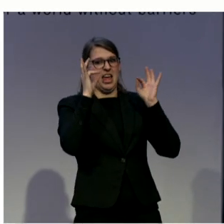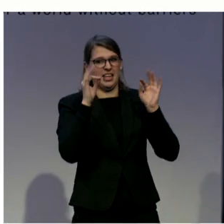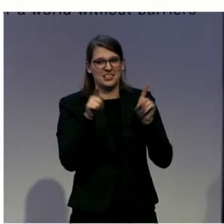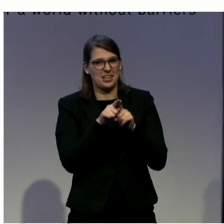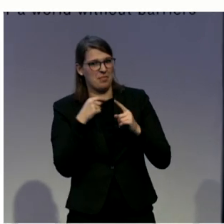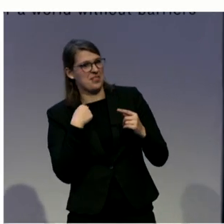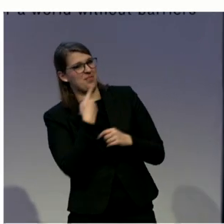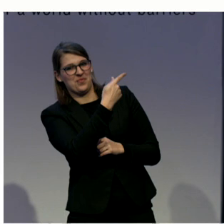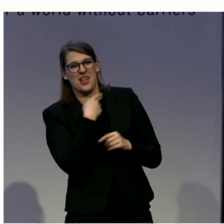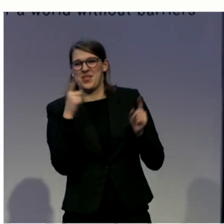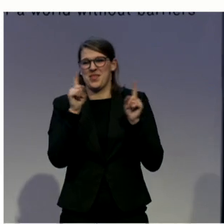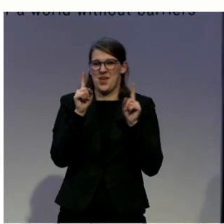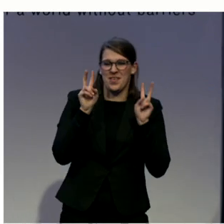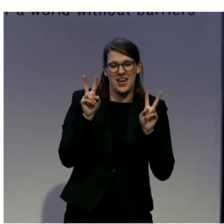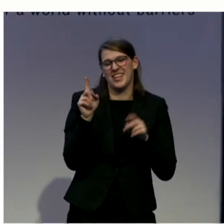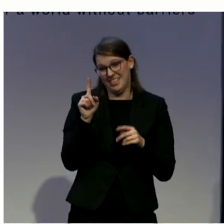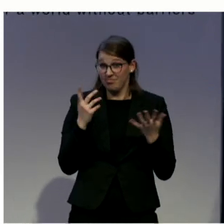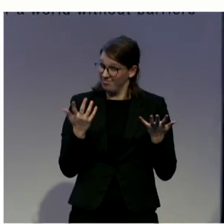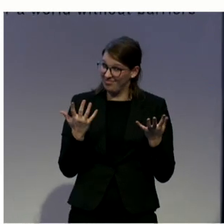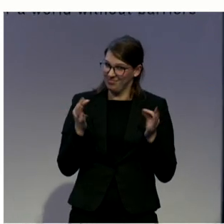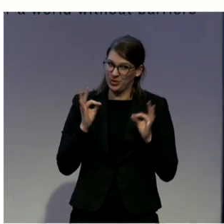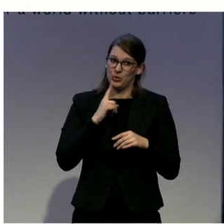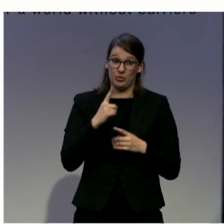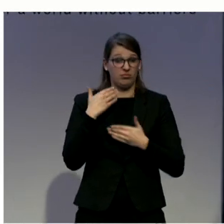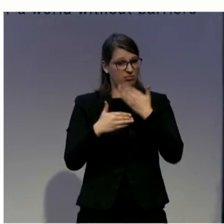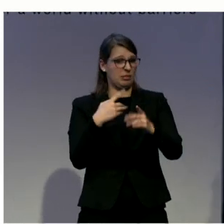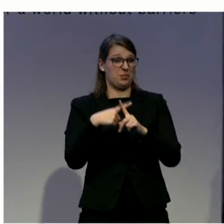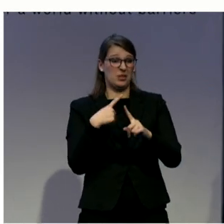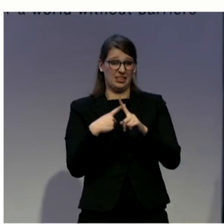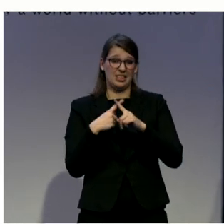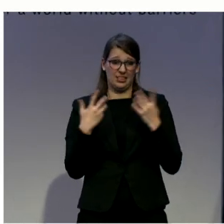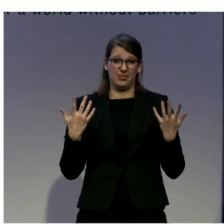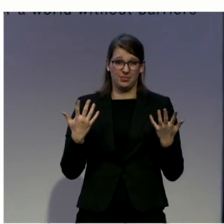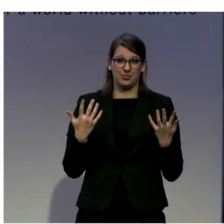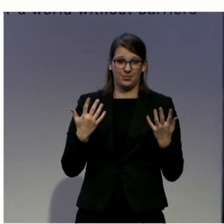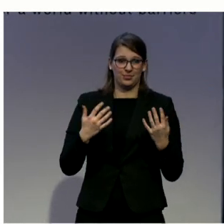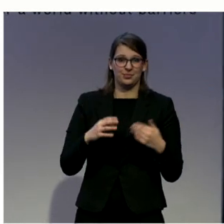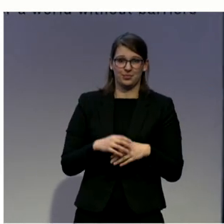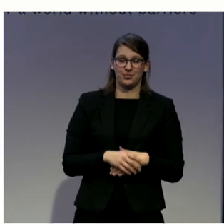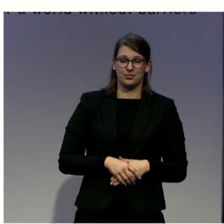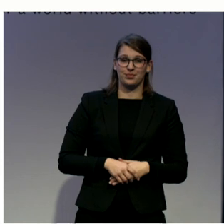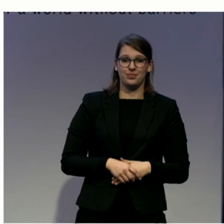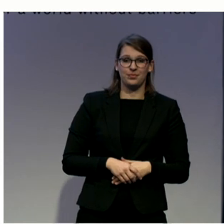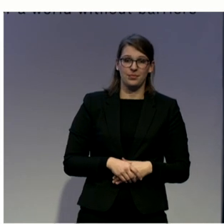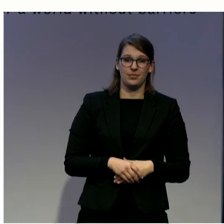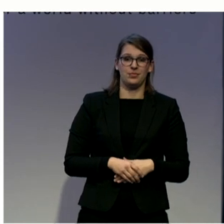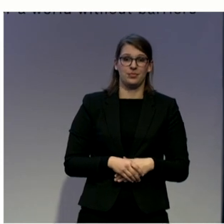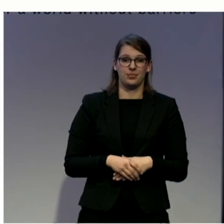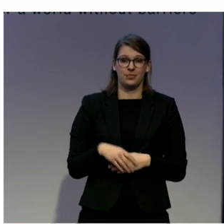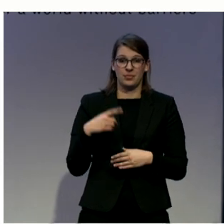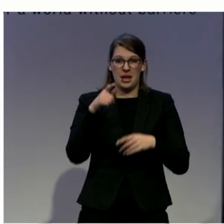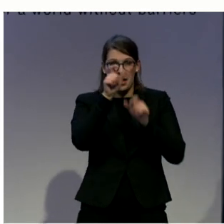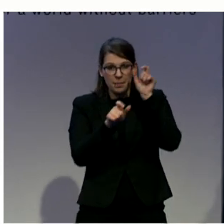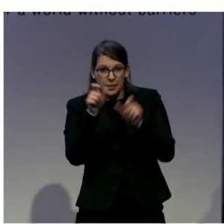is. And what they've told us is that it's something that they use, they value,